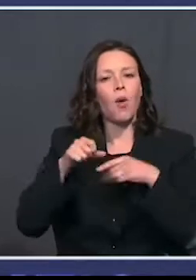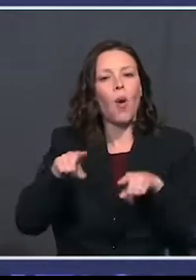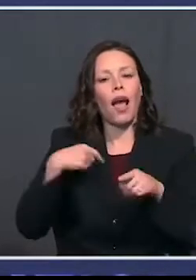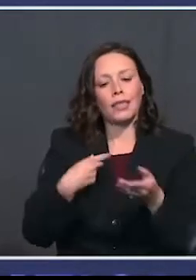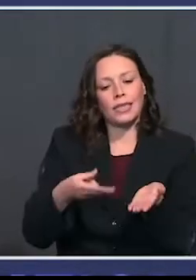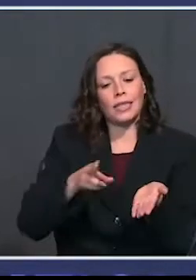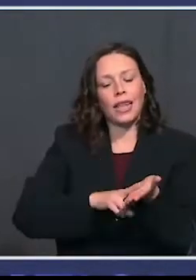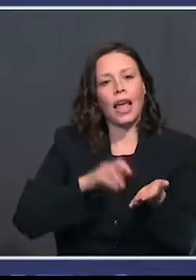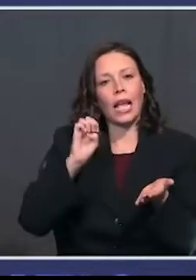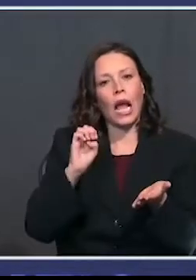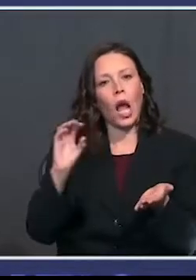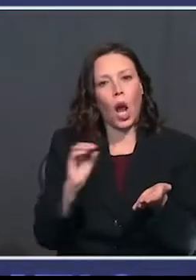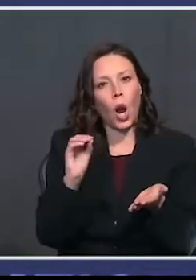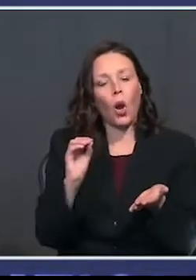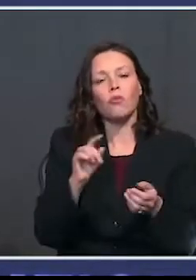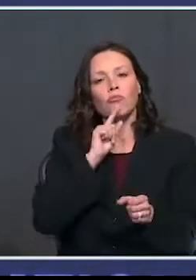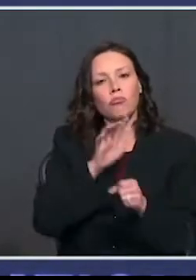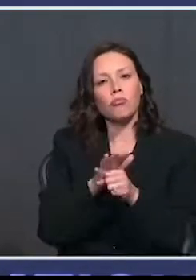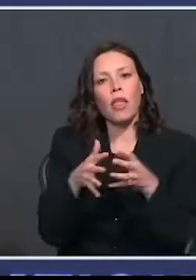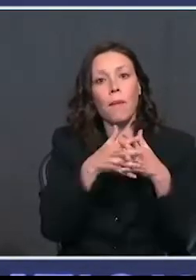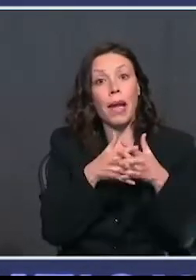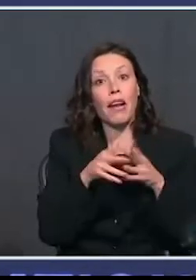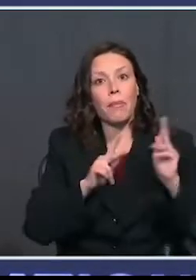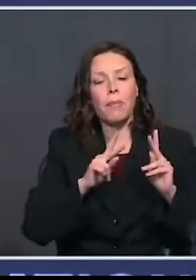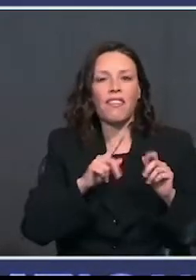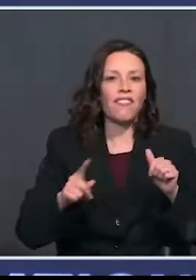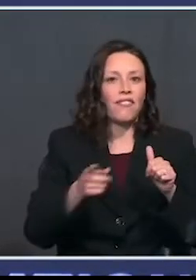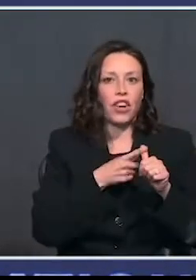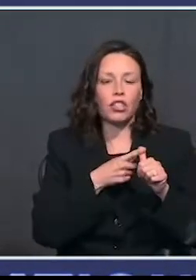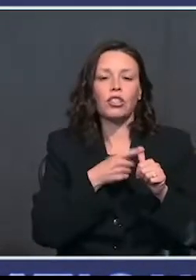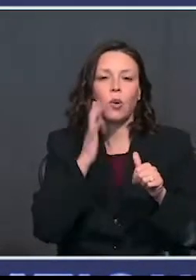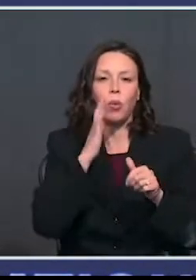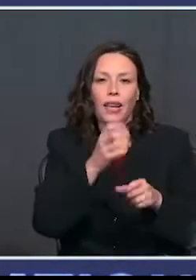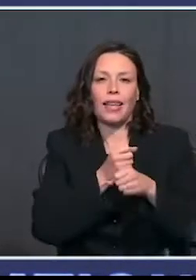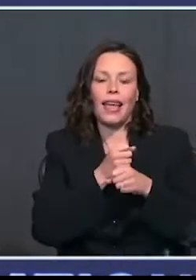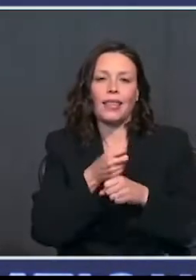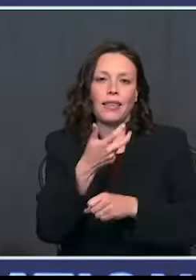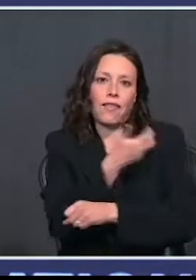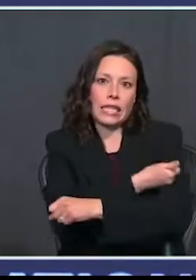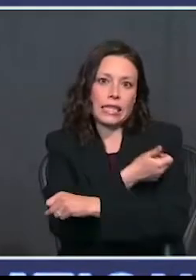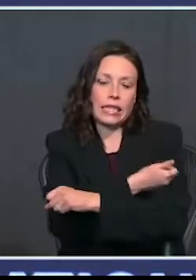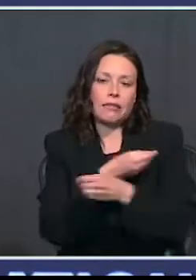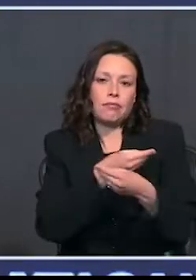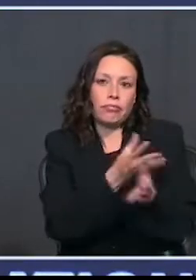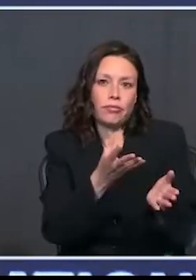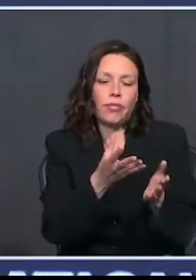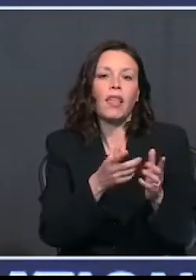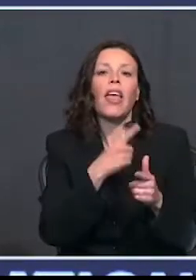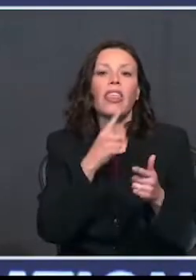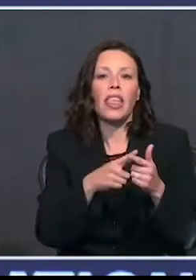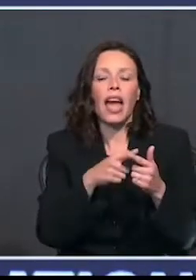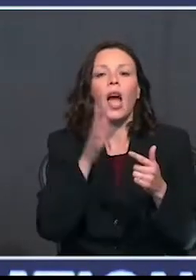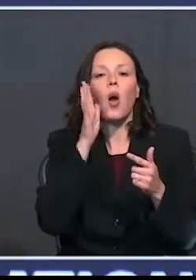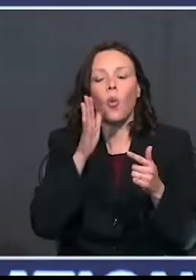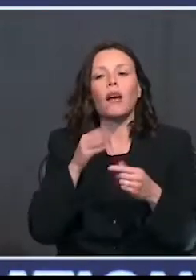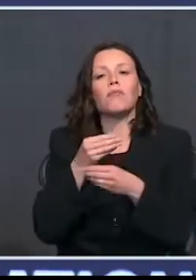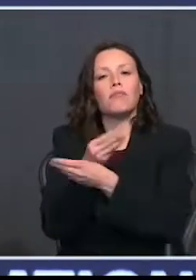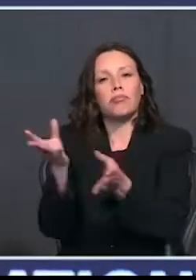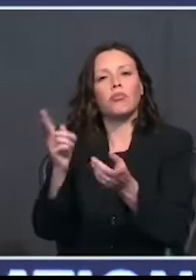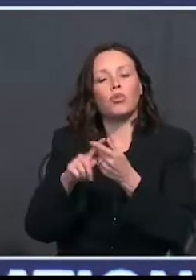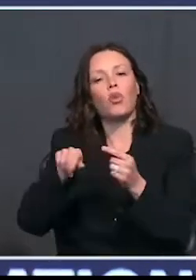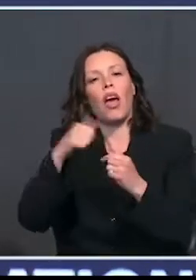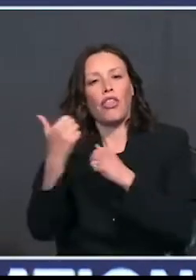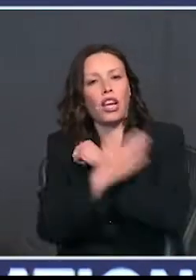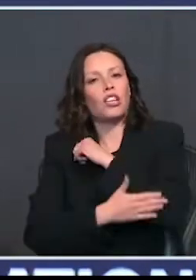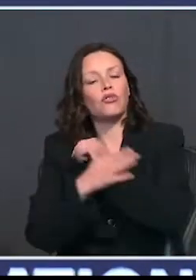to ensure that American citizens have first priority to receive American vaccines. And then we're going to be working with other countries